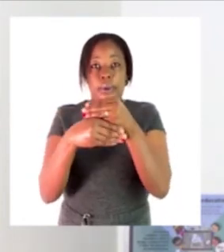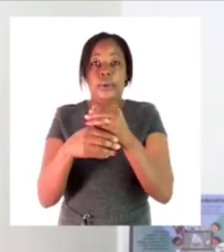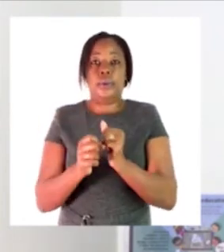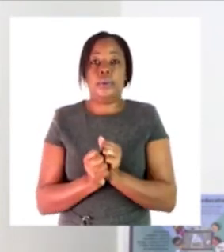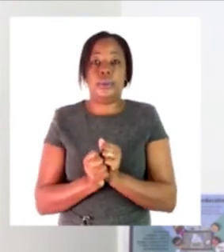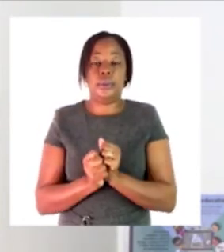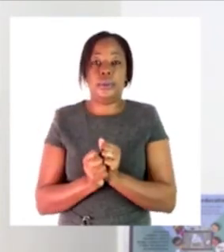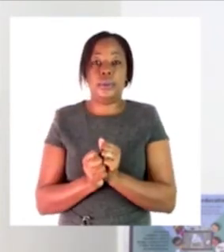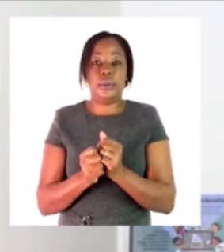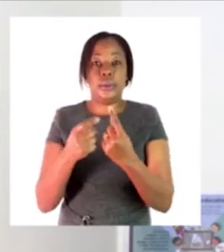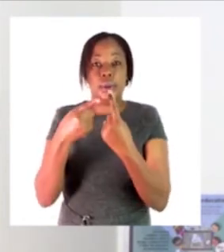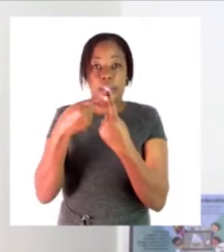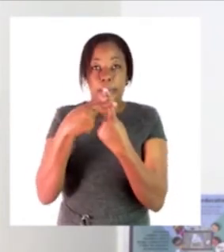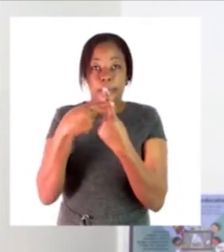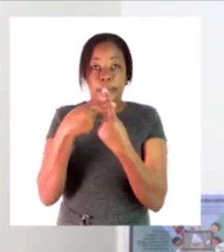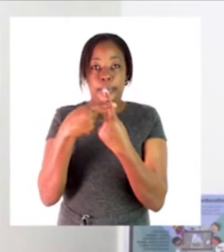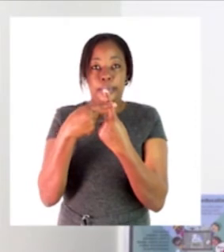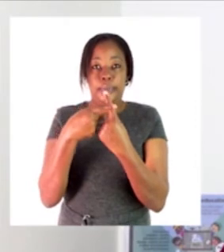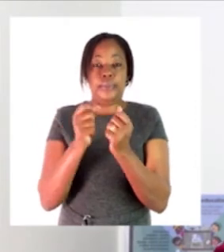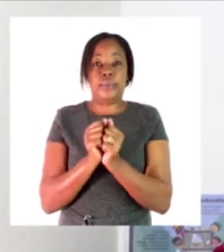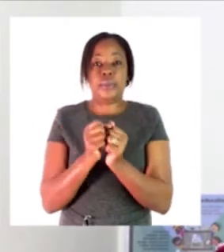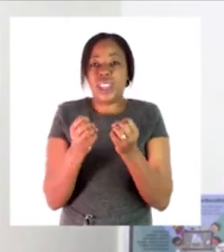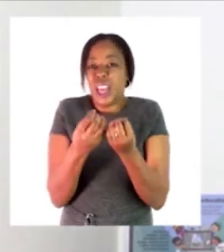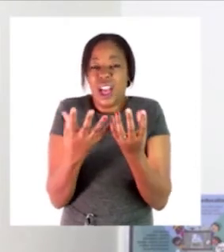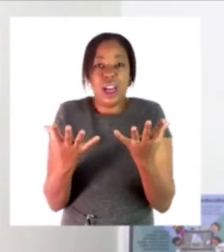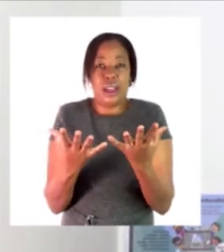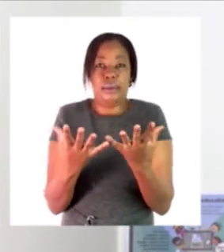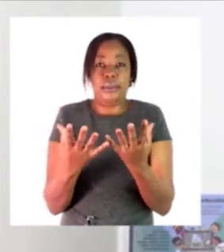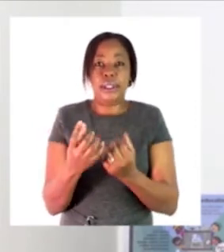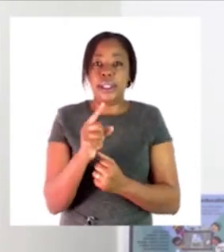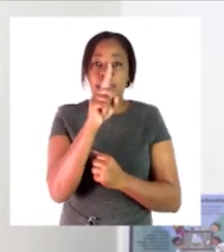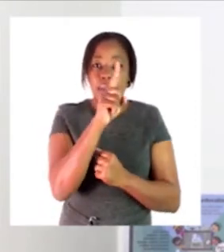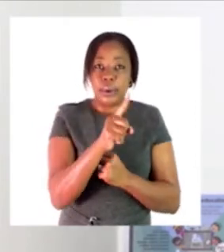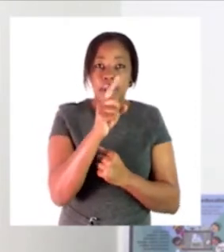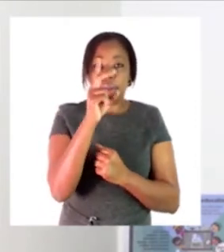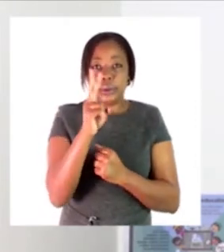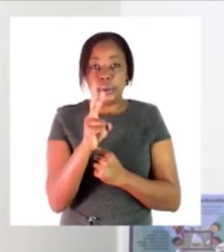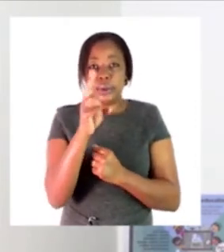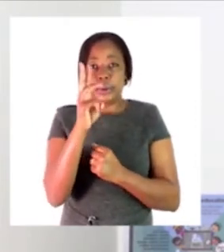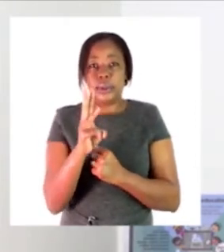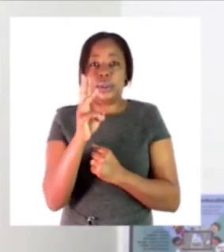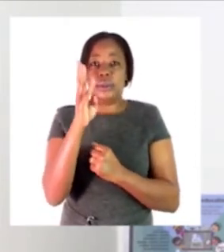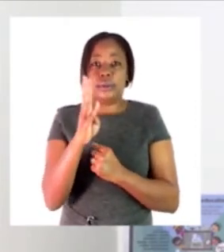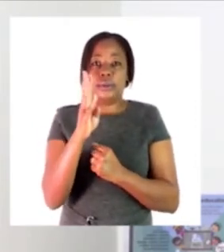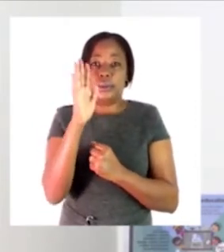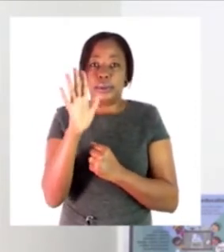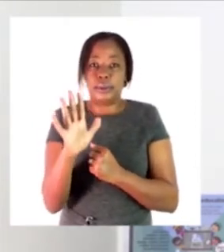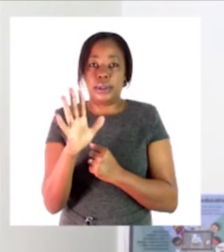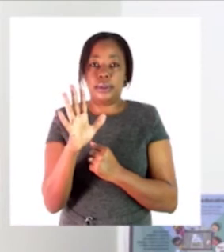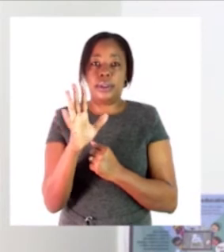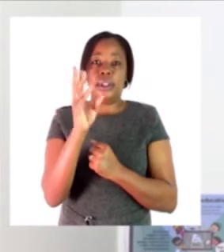plus all of these sticks together i'm counting them together one two three four